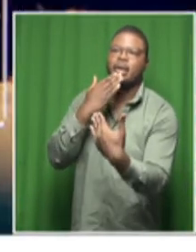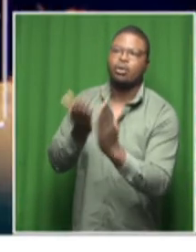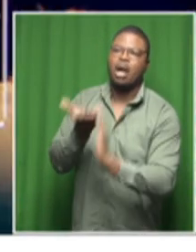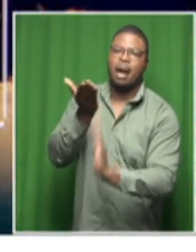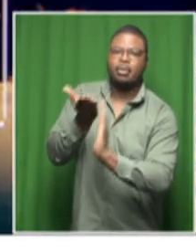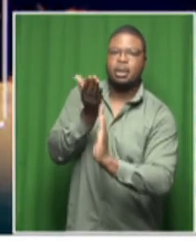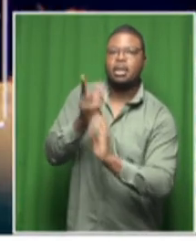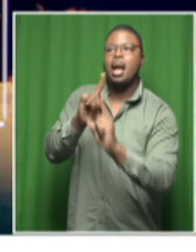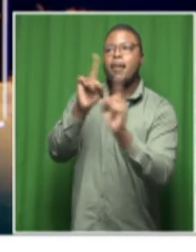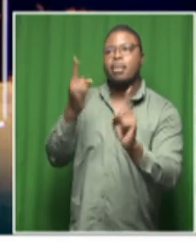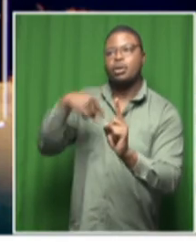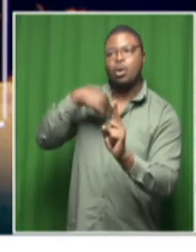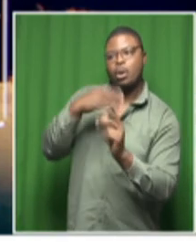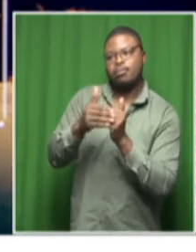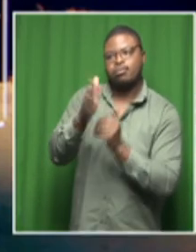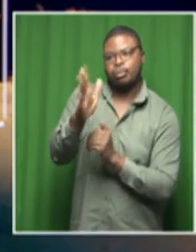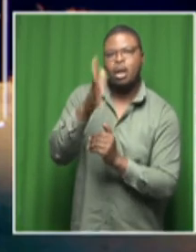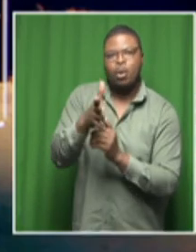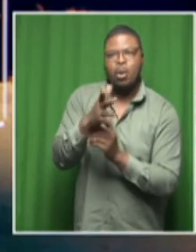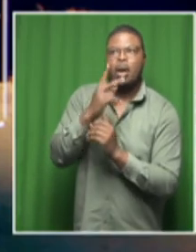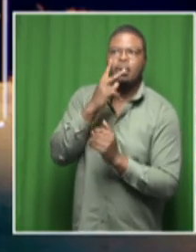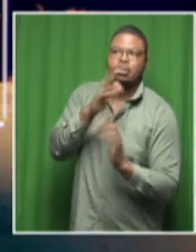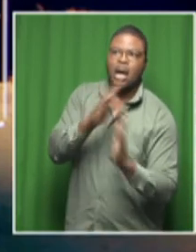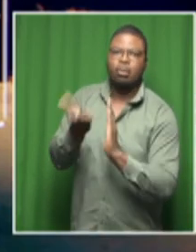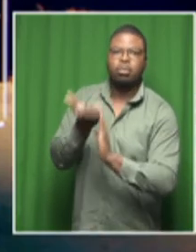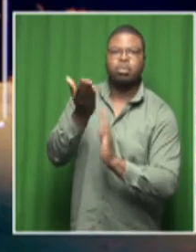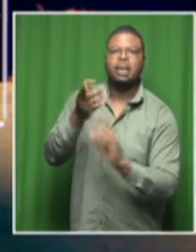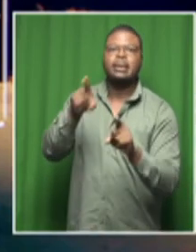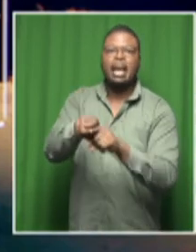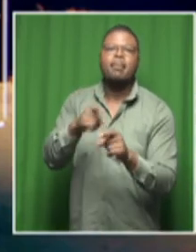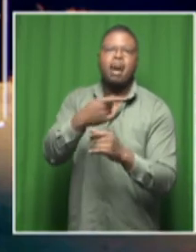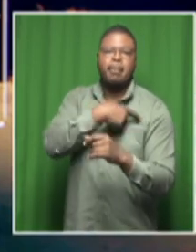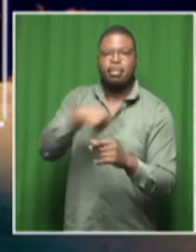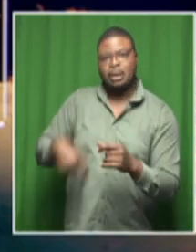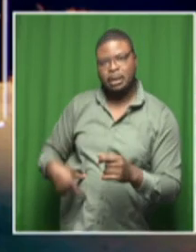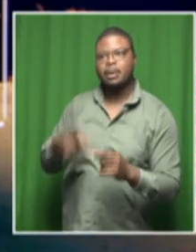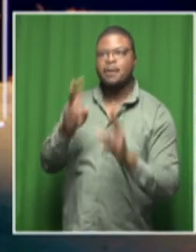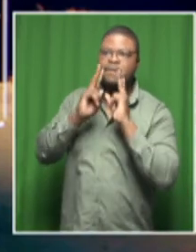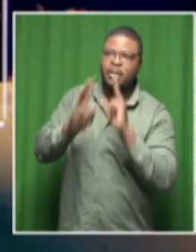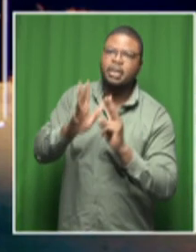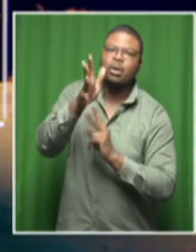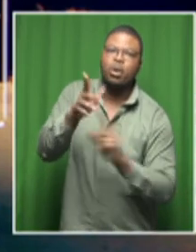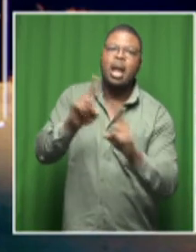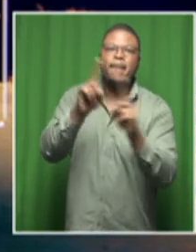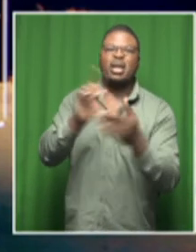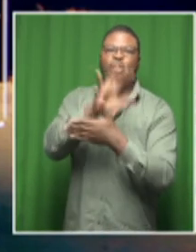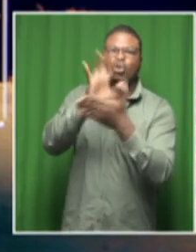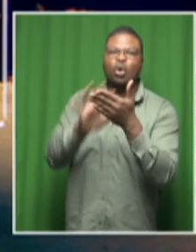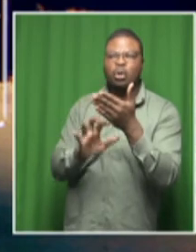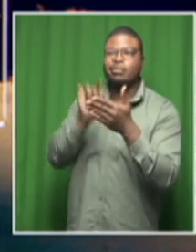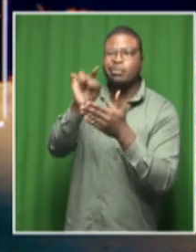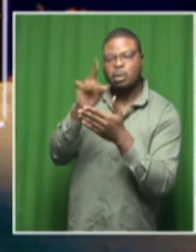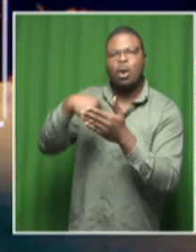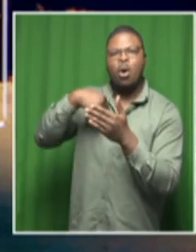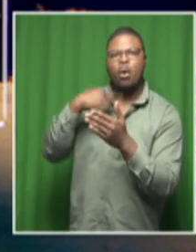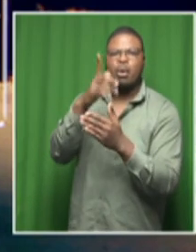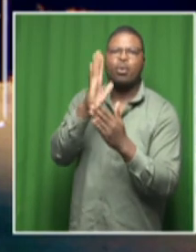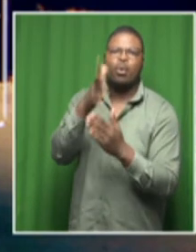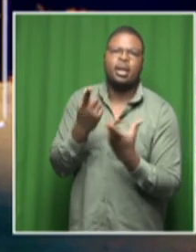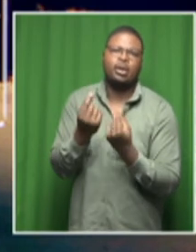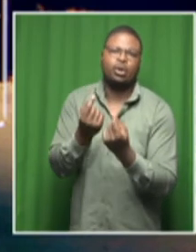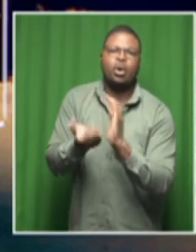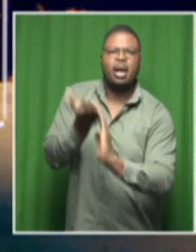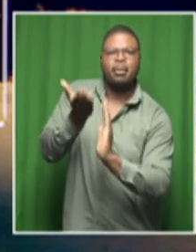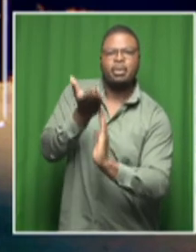story is going to develop at quite a pace with the visit of the president pending and that of course is a story we'll bring you as well in our news that was the